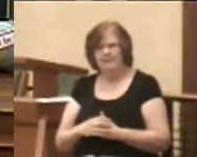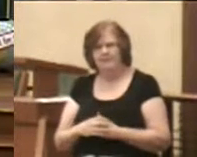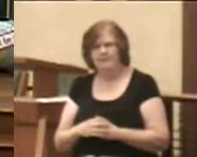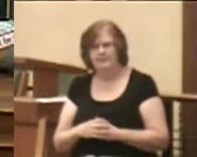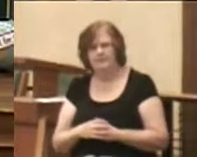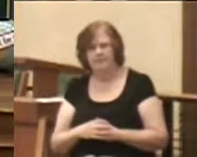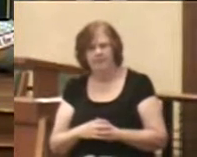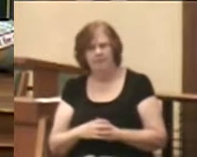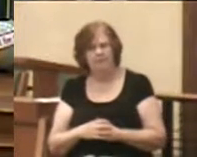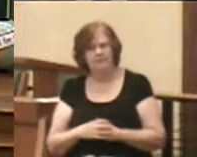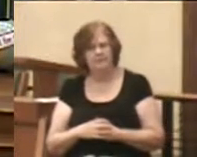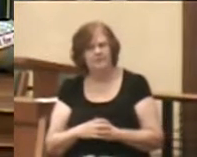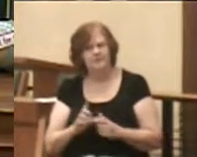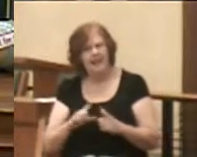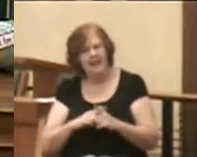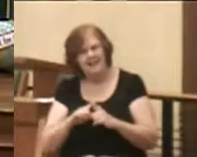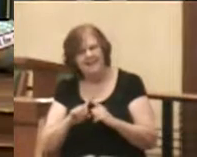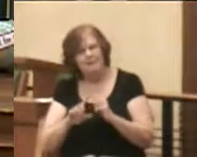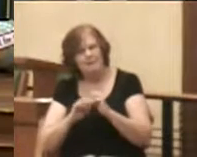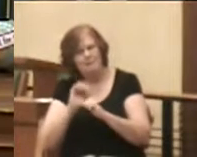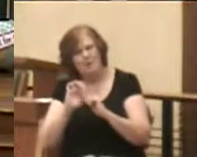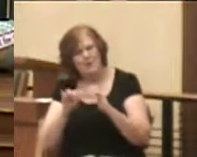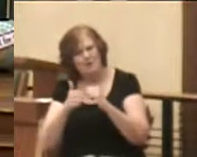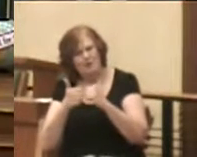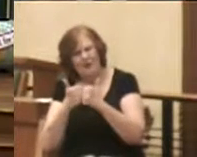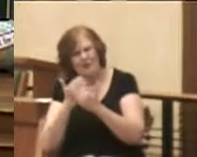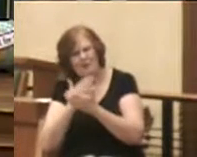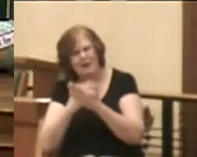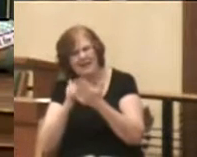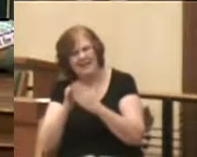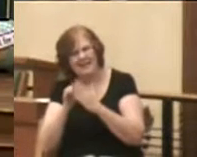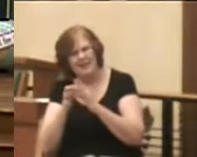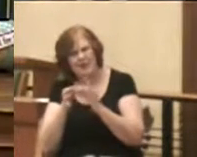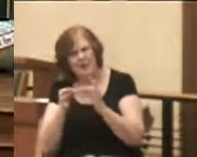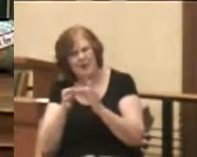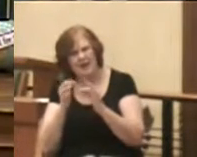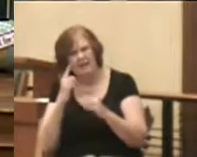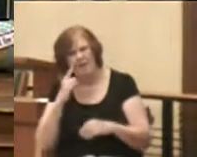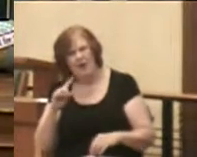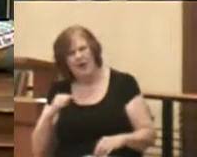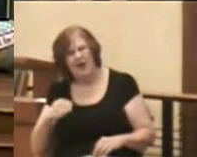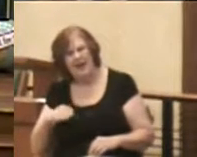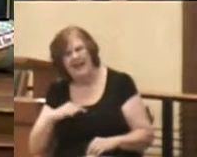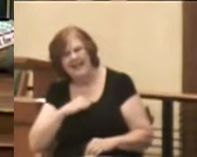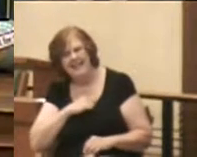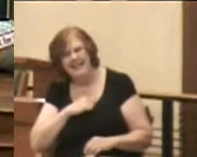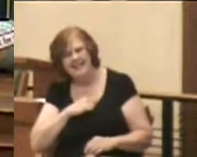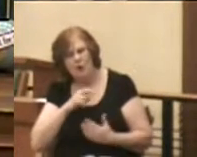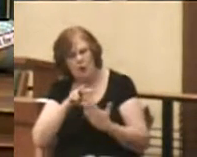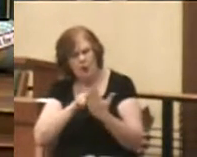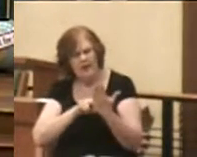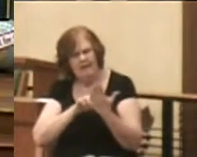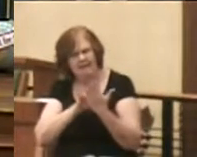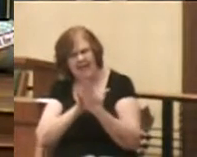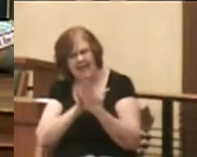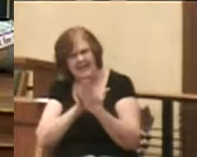And then we come to the most challenging part of this story for us. We read that